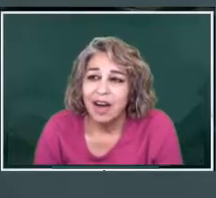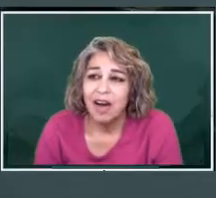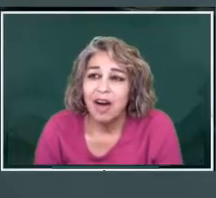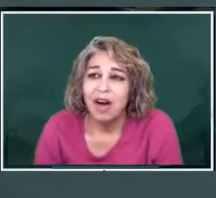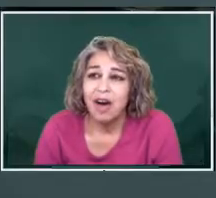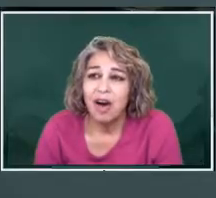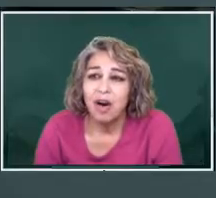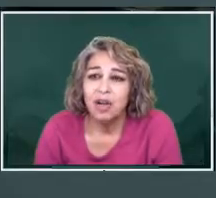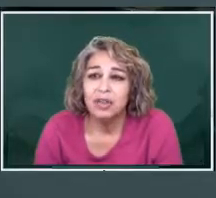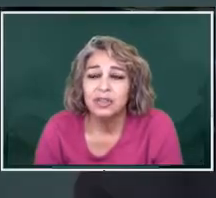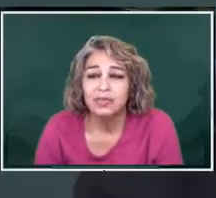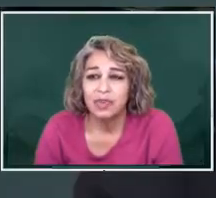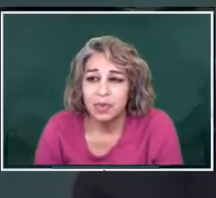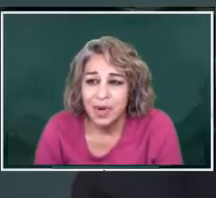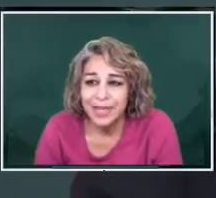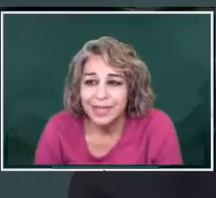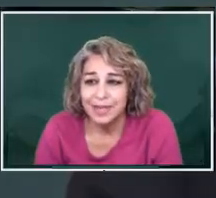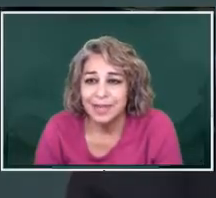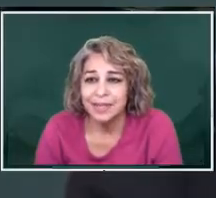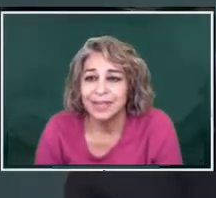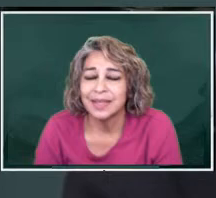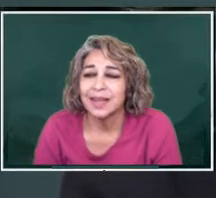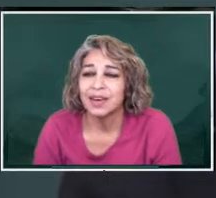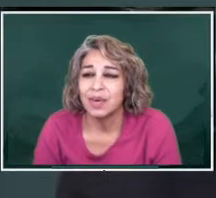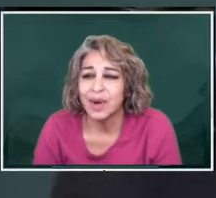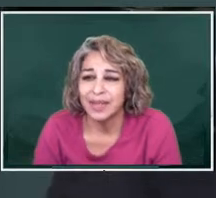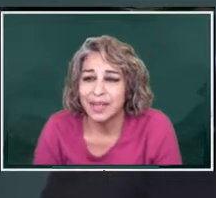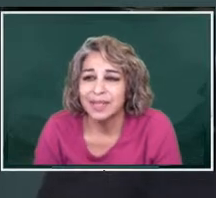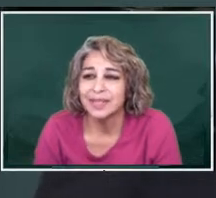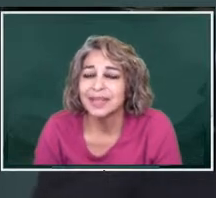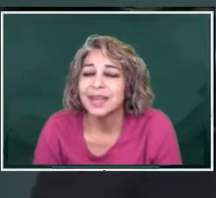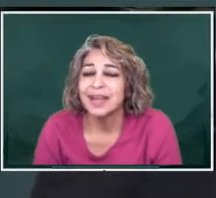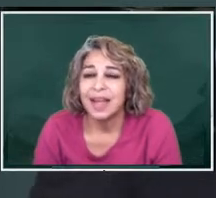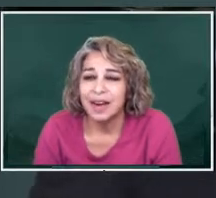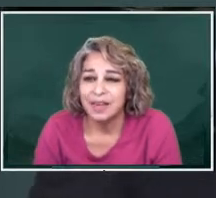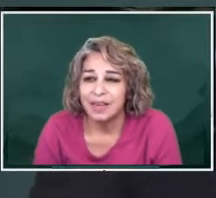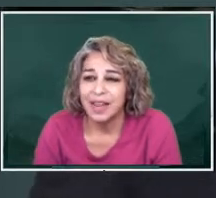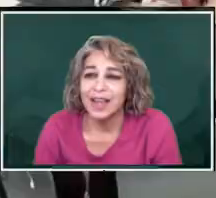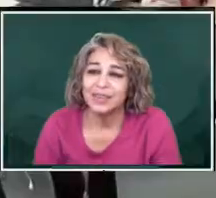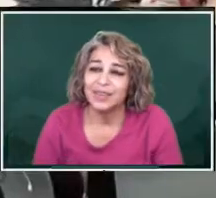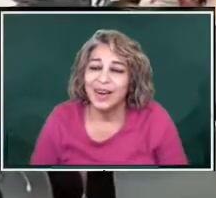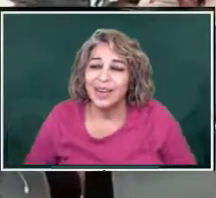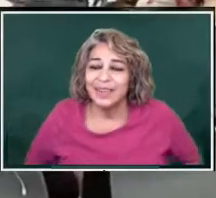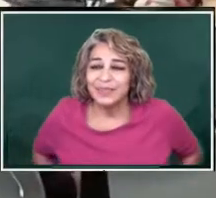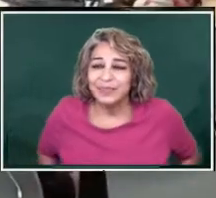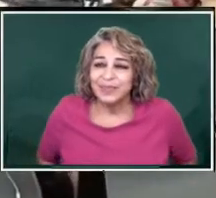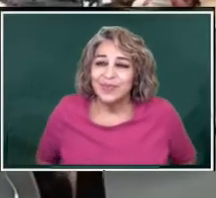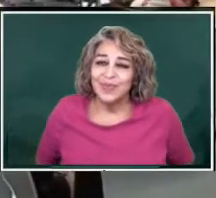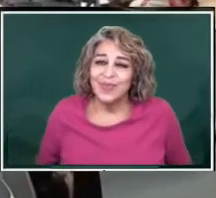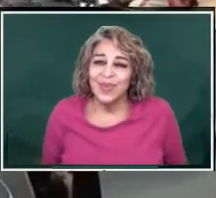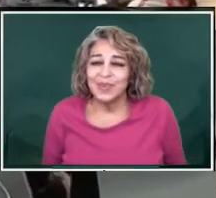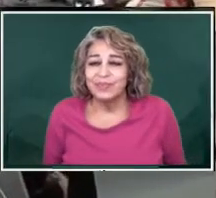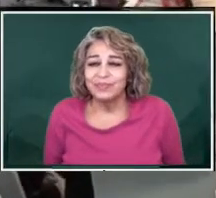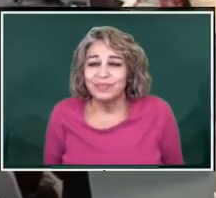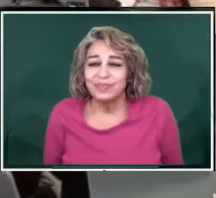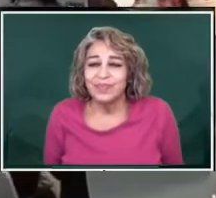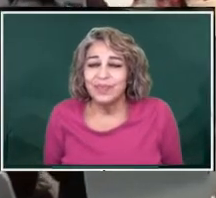all for reason correctness and these